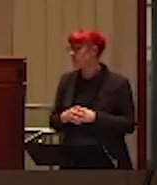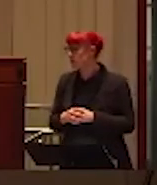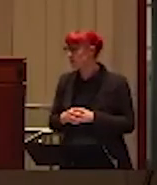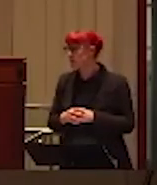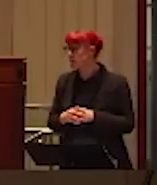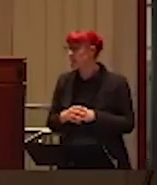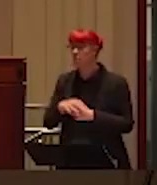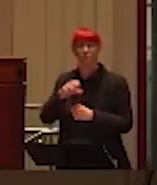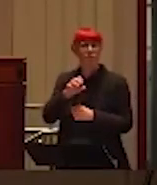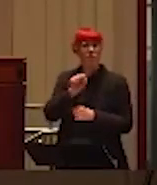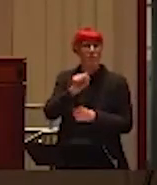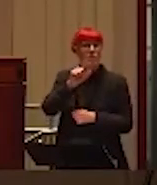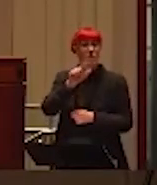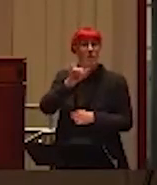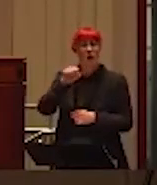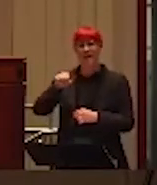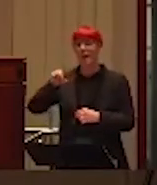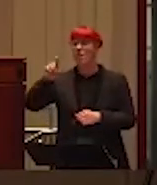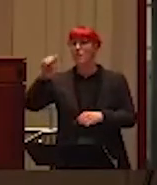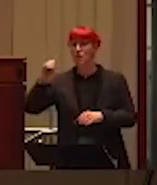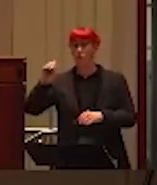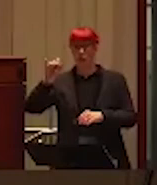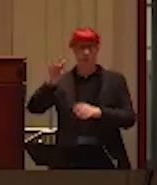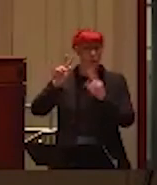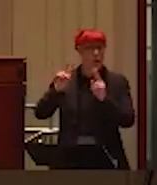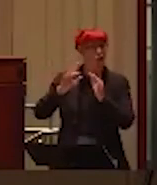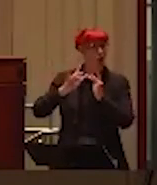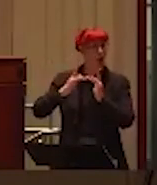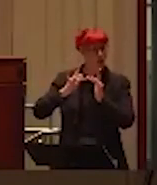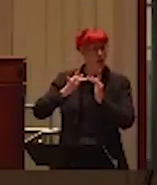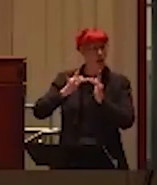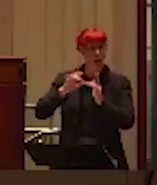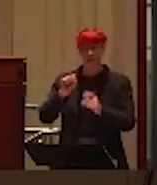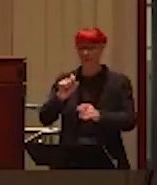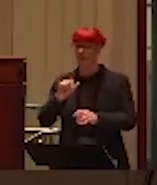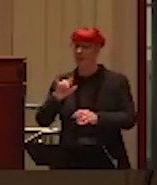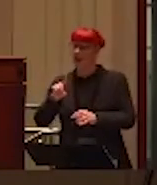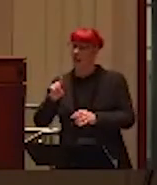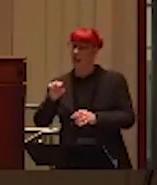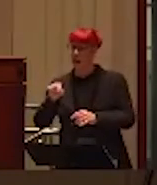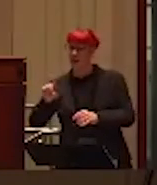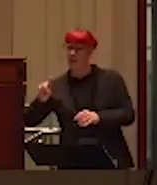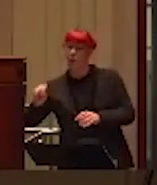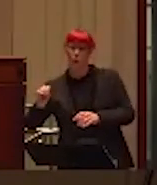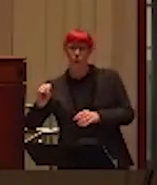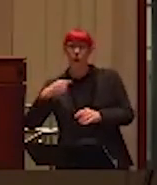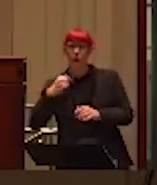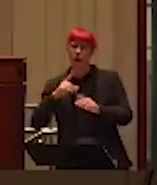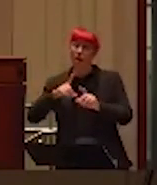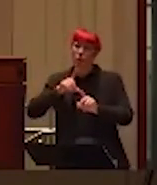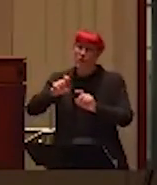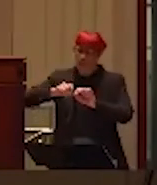Slido is the way in which you can ask your questions. And I do have an iPad here where I have access to the questions that have been